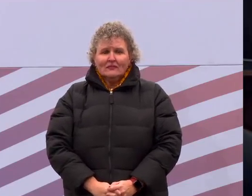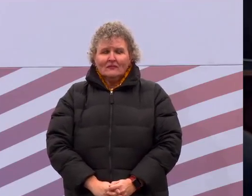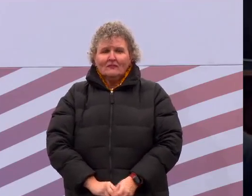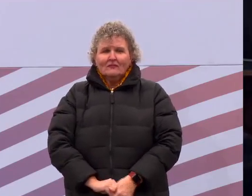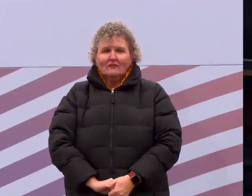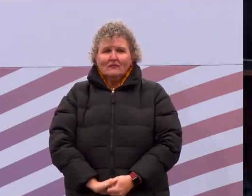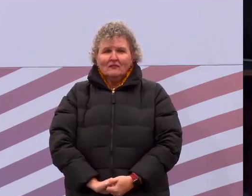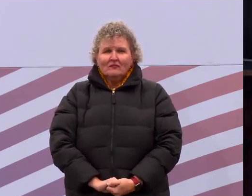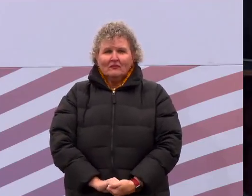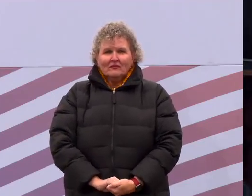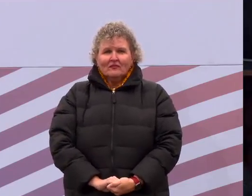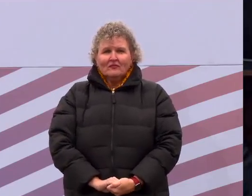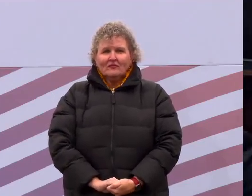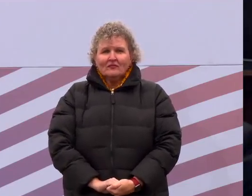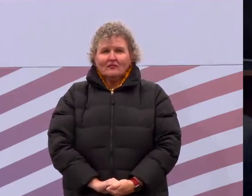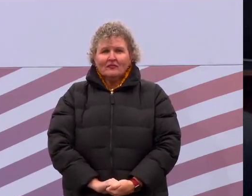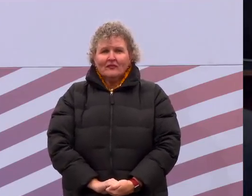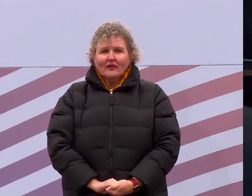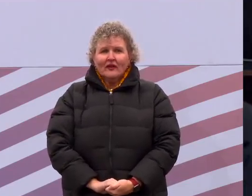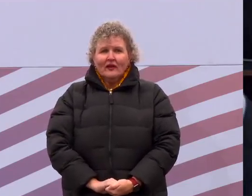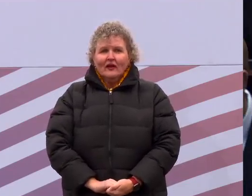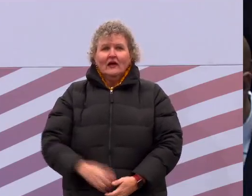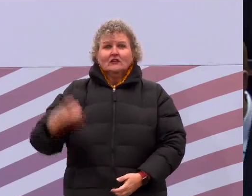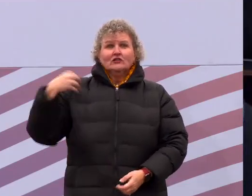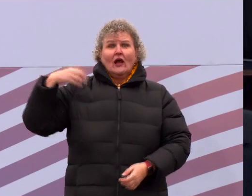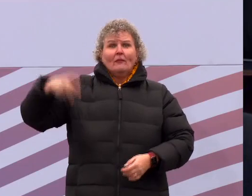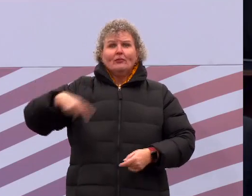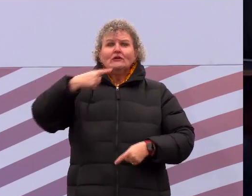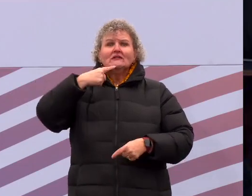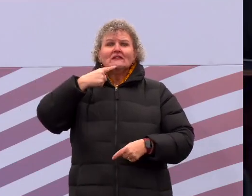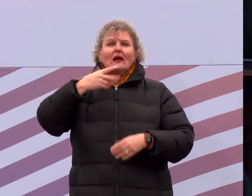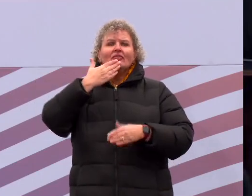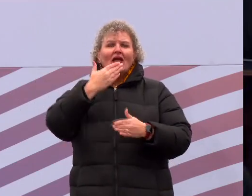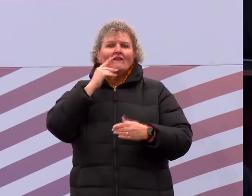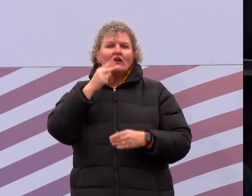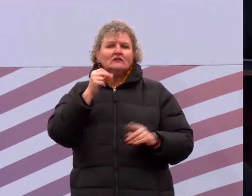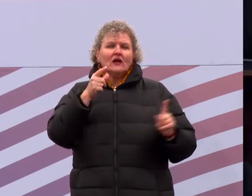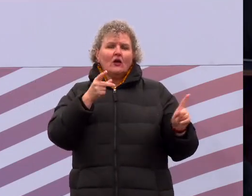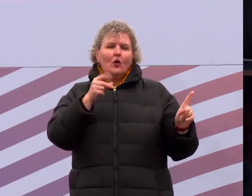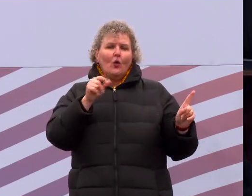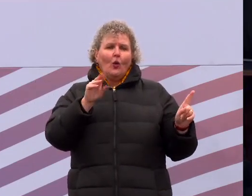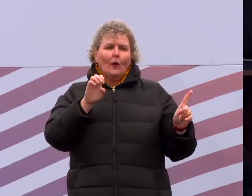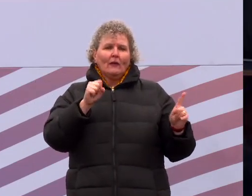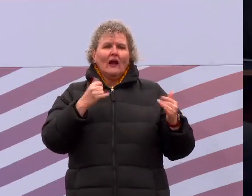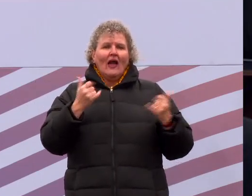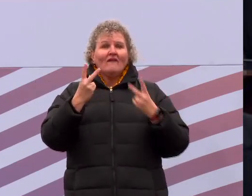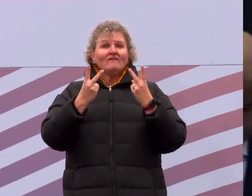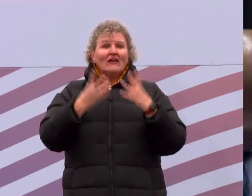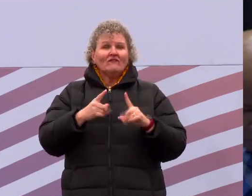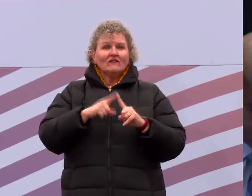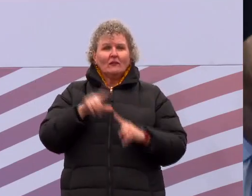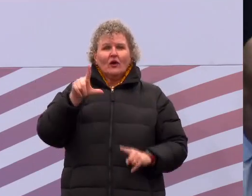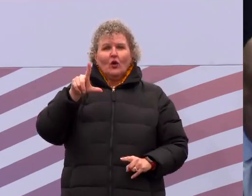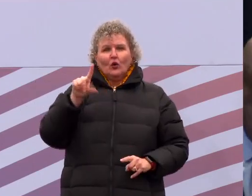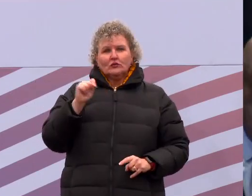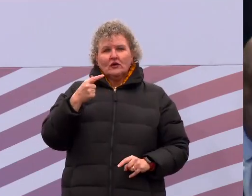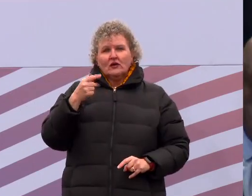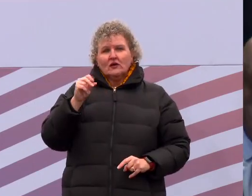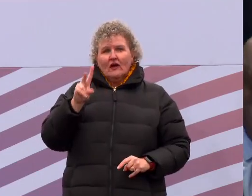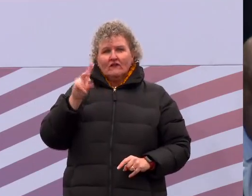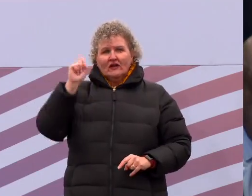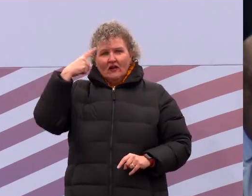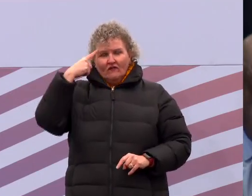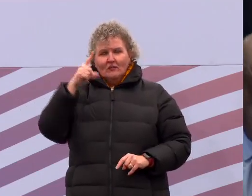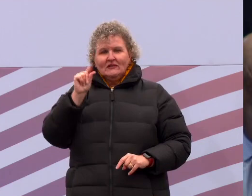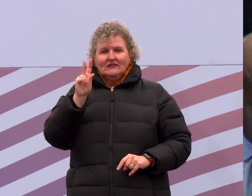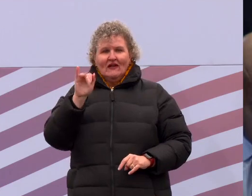The chair thanks Reverend Holmes, who is the guest today of Lieutenant Governor Davis. The Senate will be at ease while the Lieutenant Governor and his